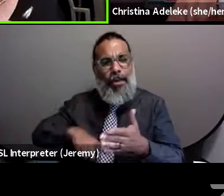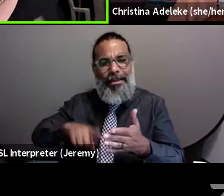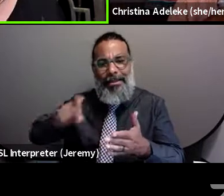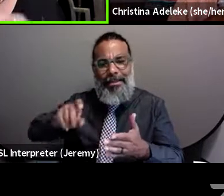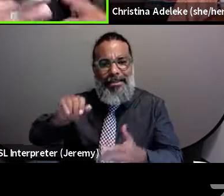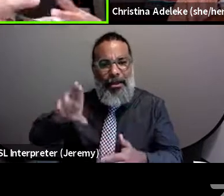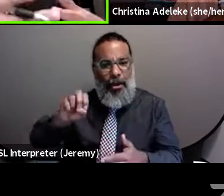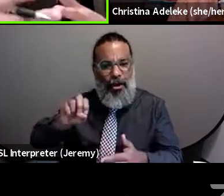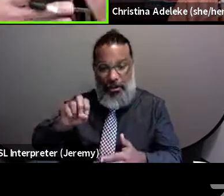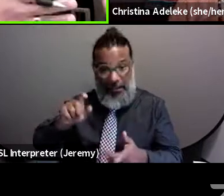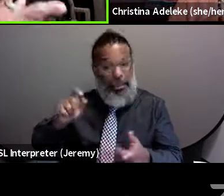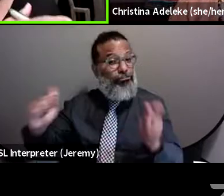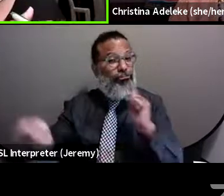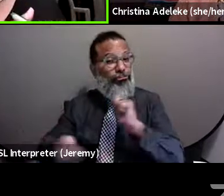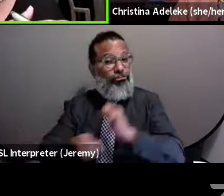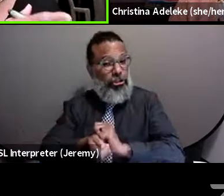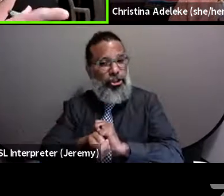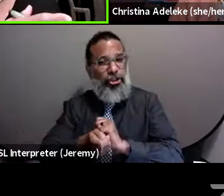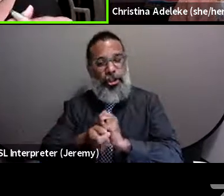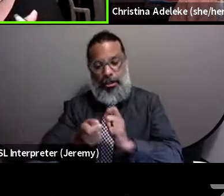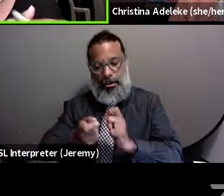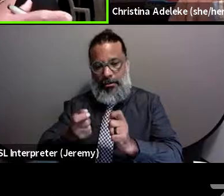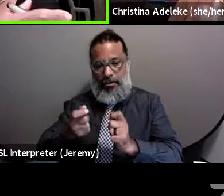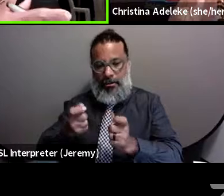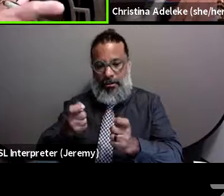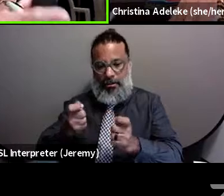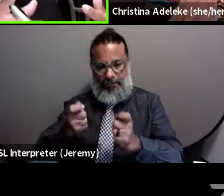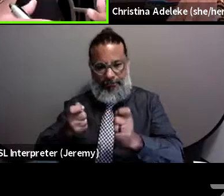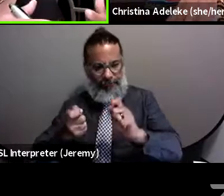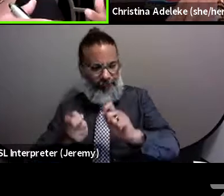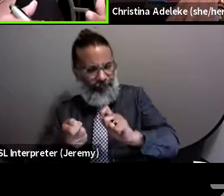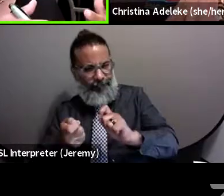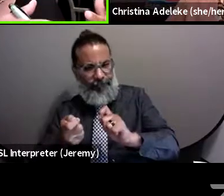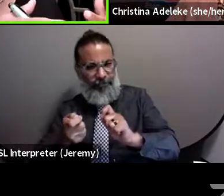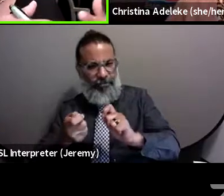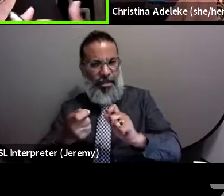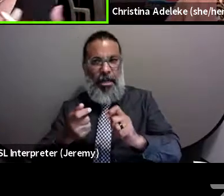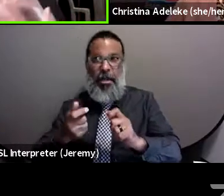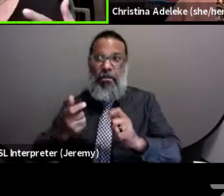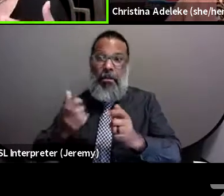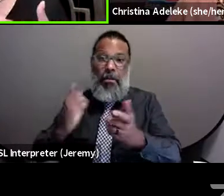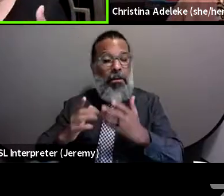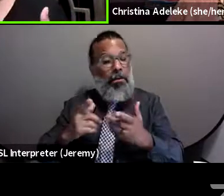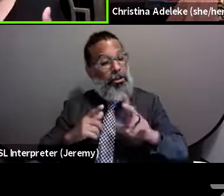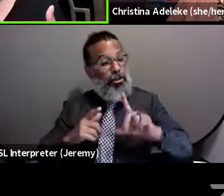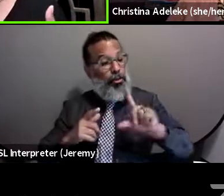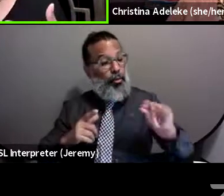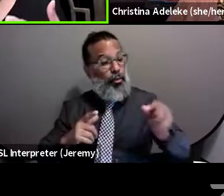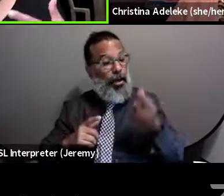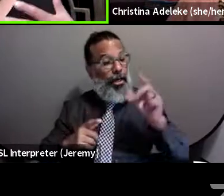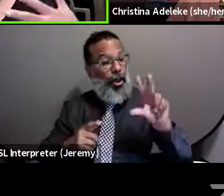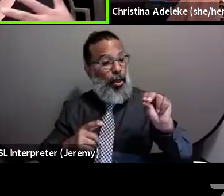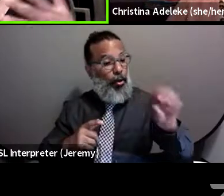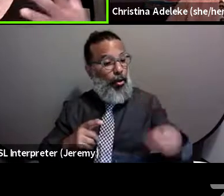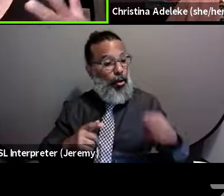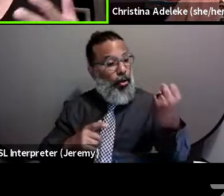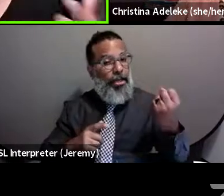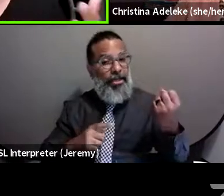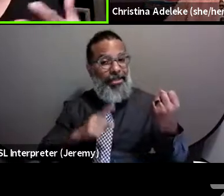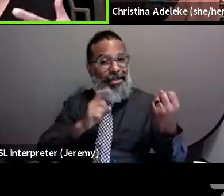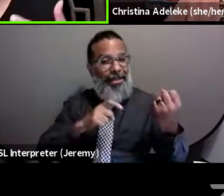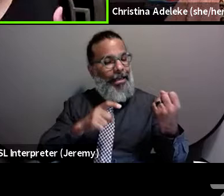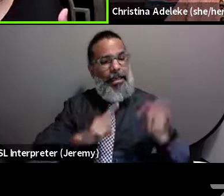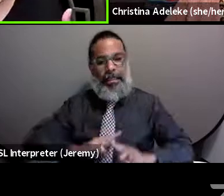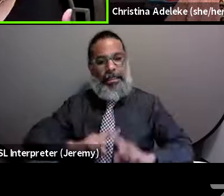And as you said, what, what was once in maybe the twenties and 30 years of age, it's going to look different. So, you know,